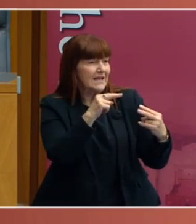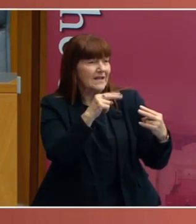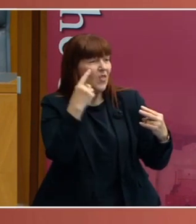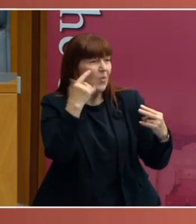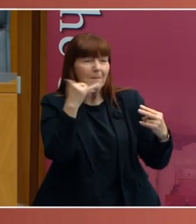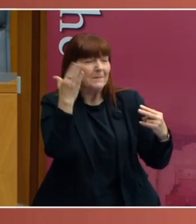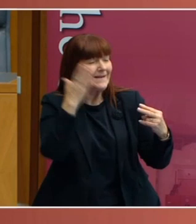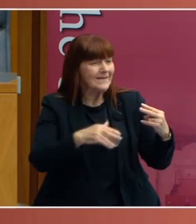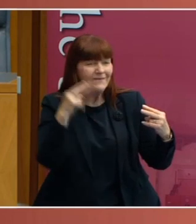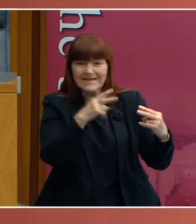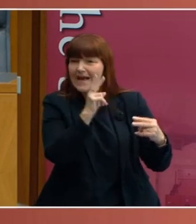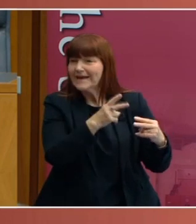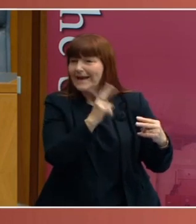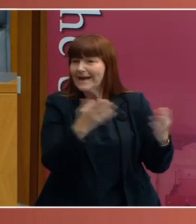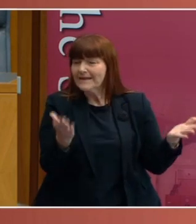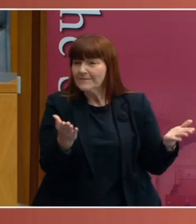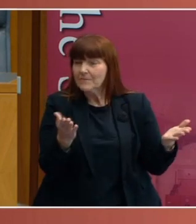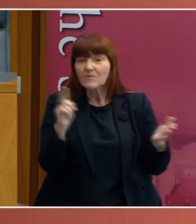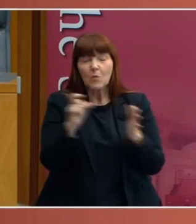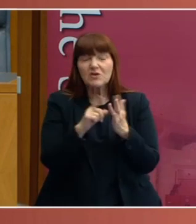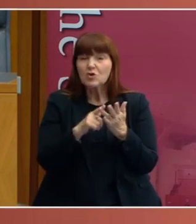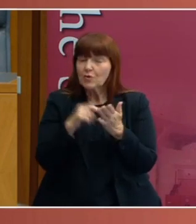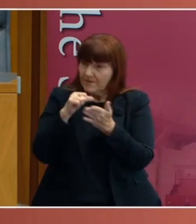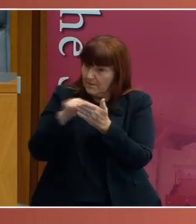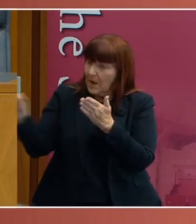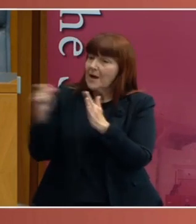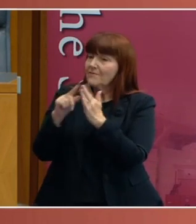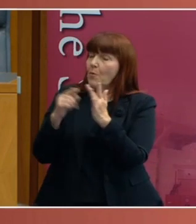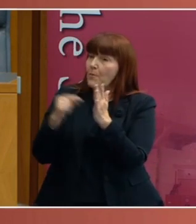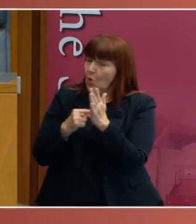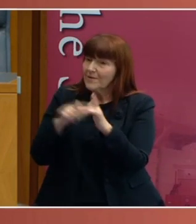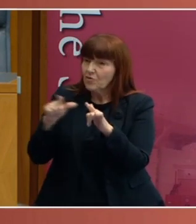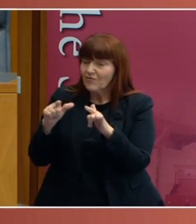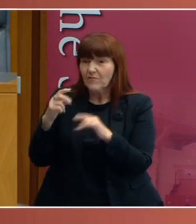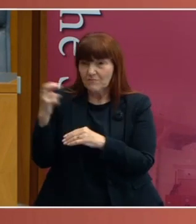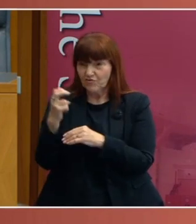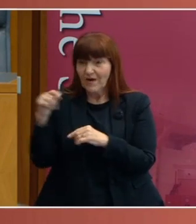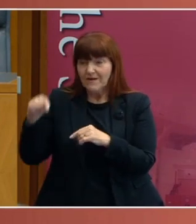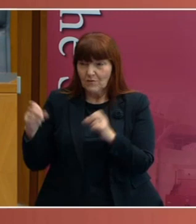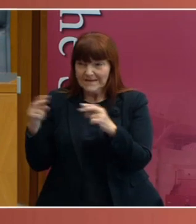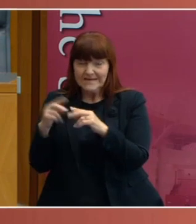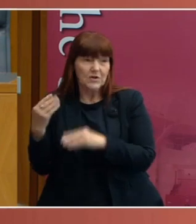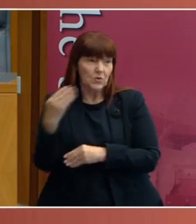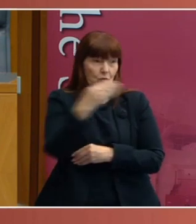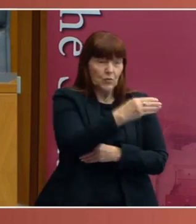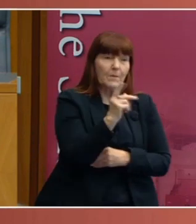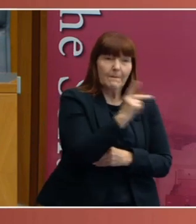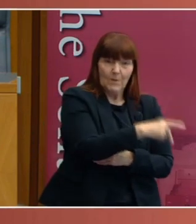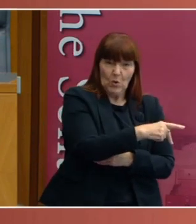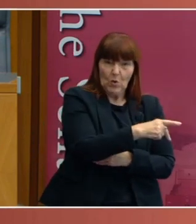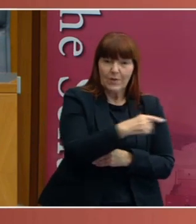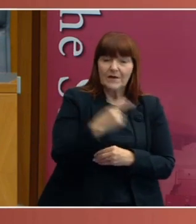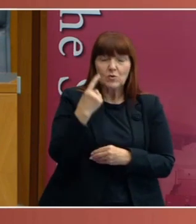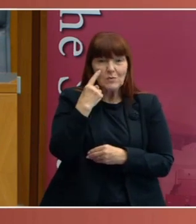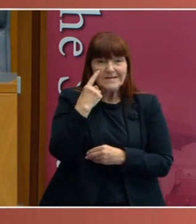see him again. So, what does Dulcie do? She applies for a permit to travel on the train to Perth in order to see him,